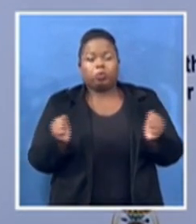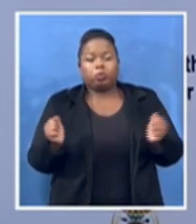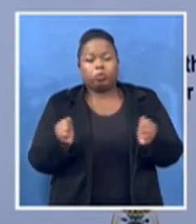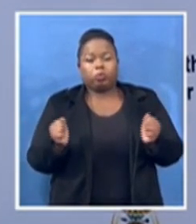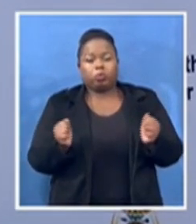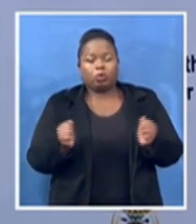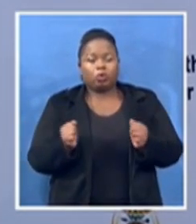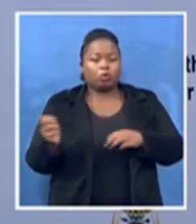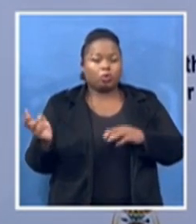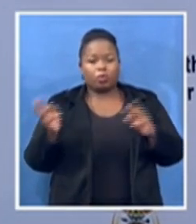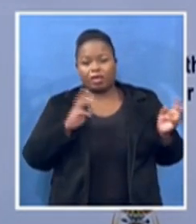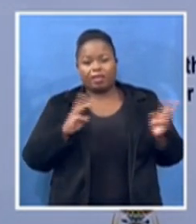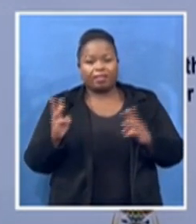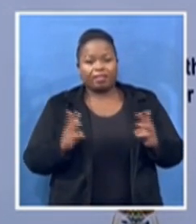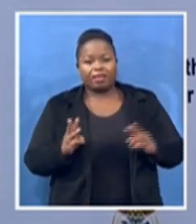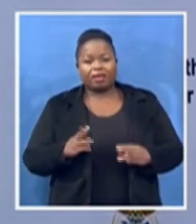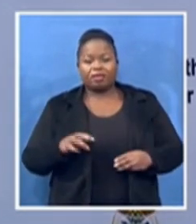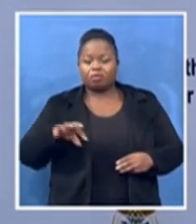this country